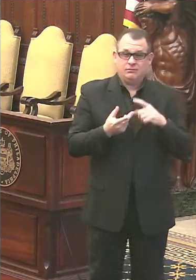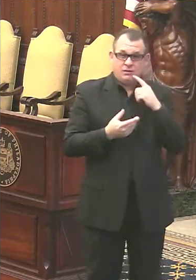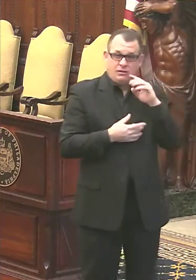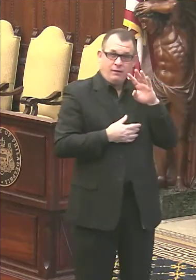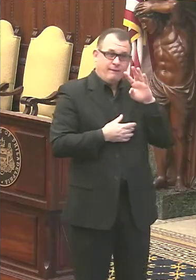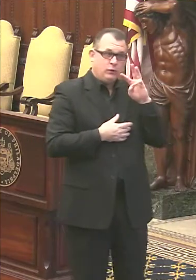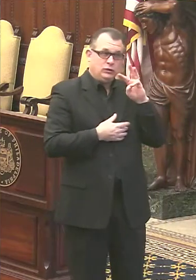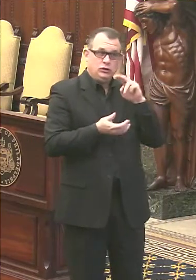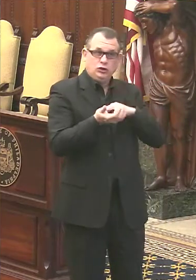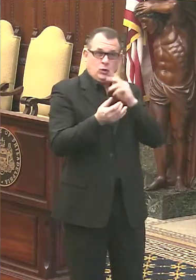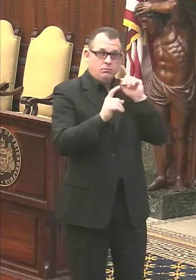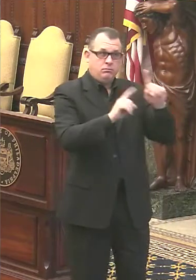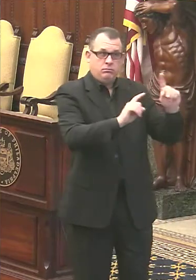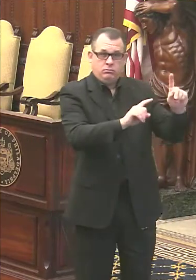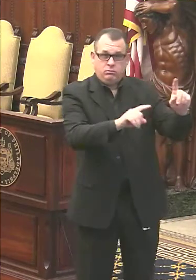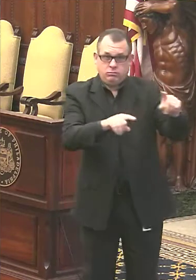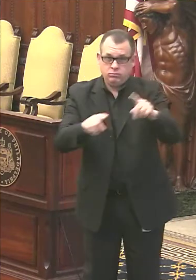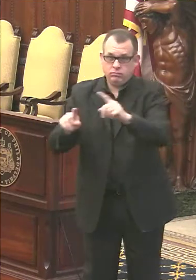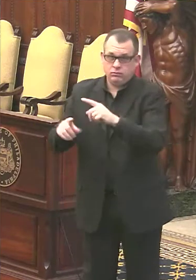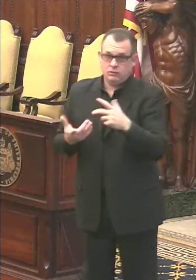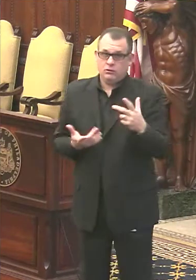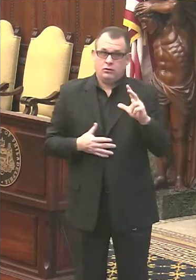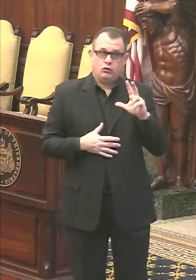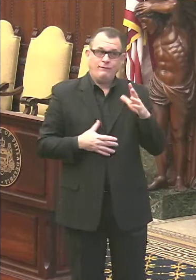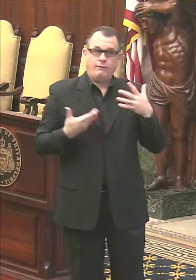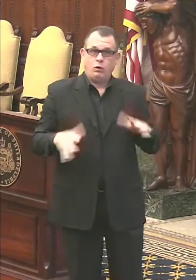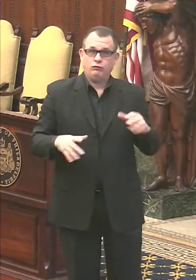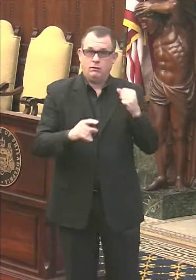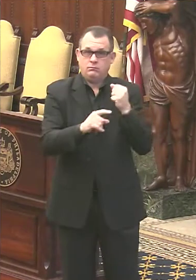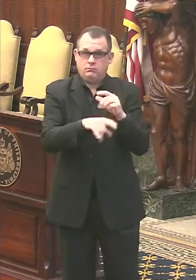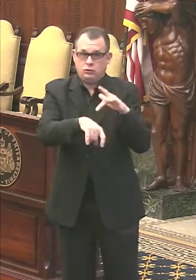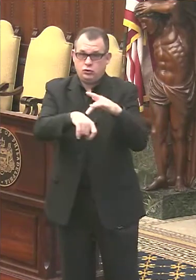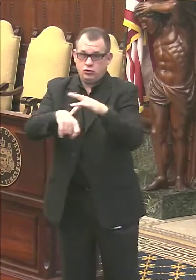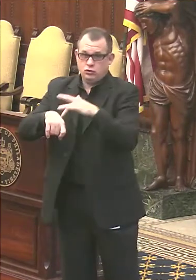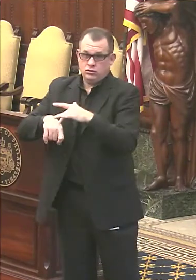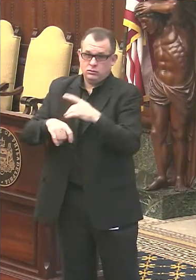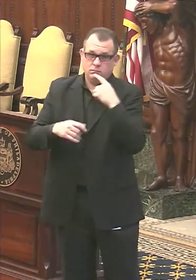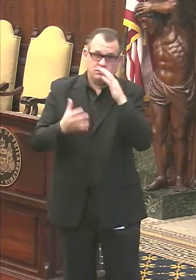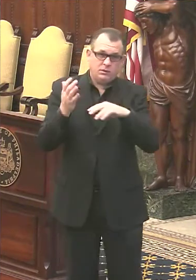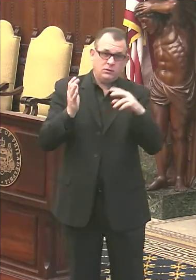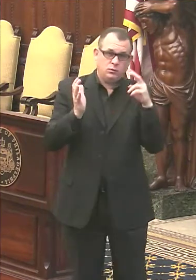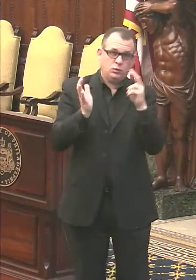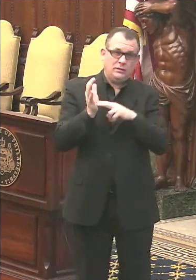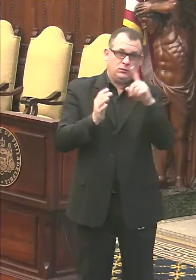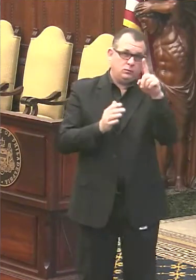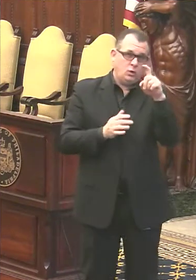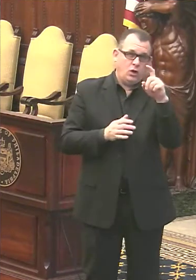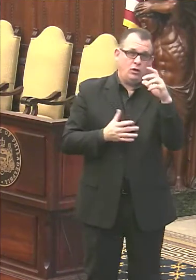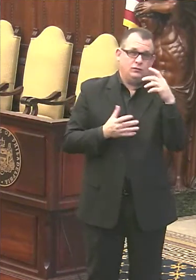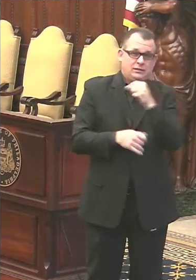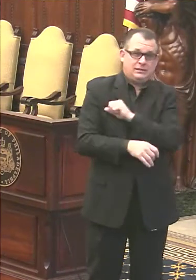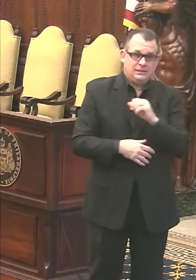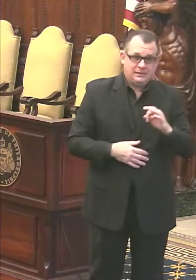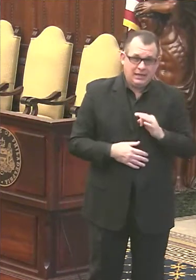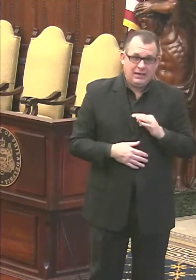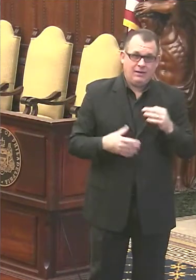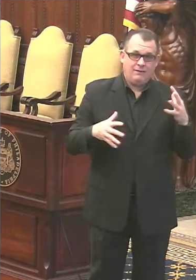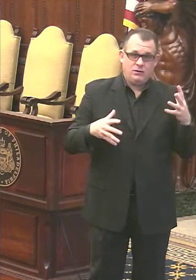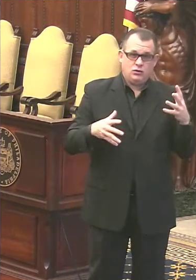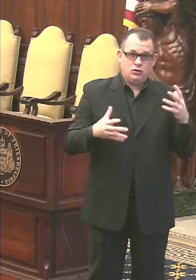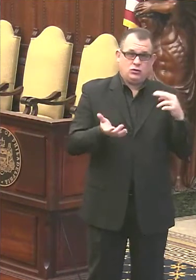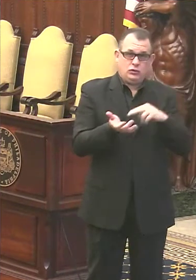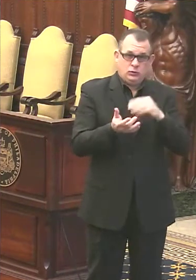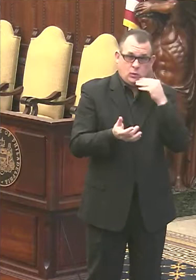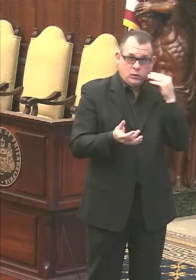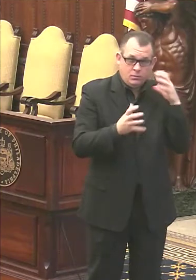They've vaccinated about 2,500 residents and about 2,100 staff. Because they're finishing up with those nursing homes, they'll soon be moved into